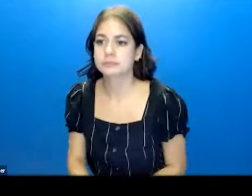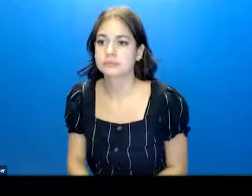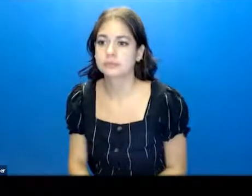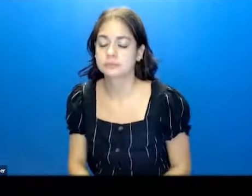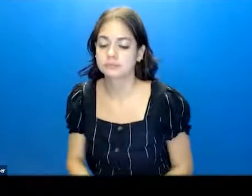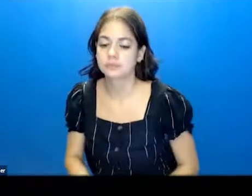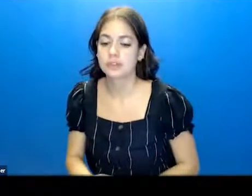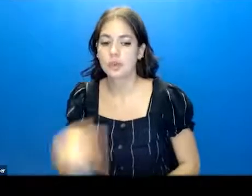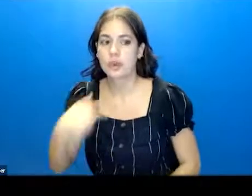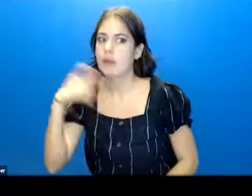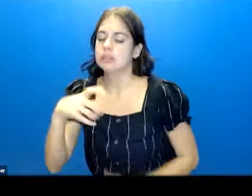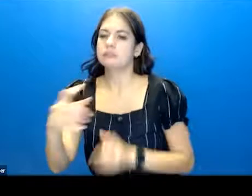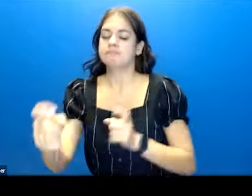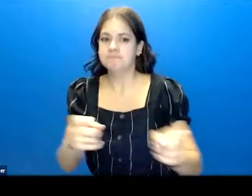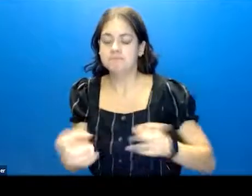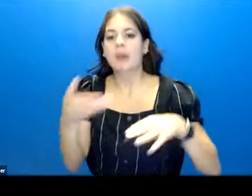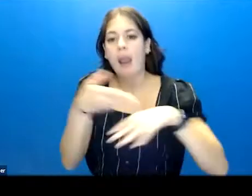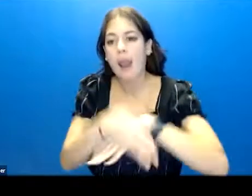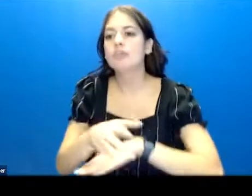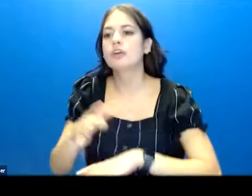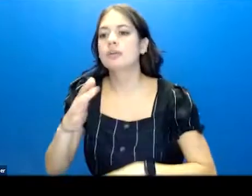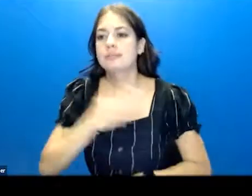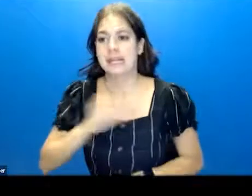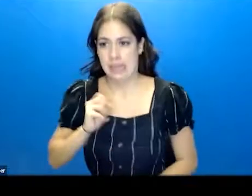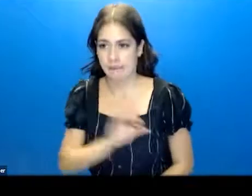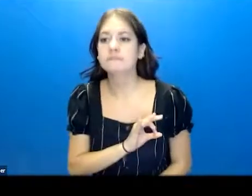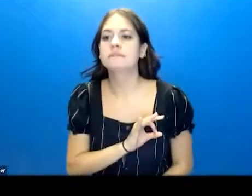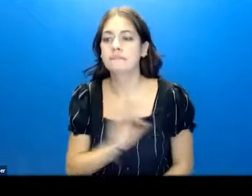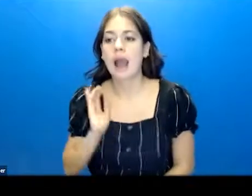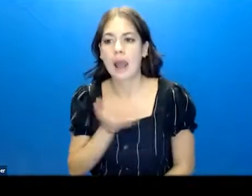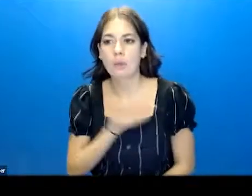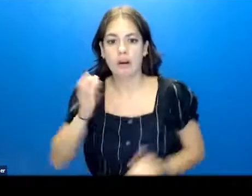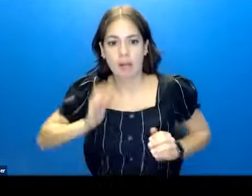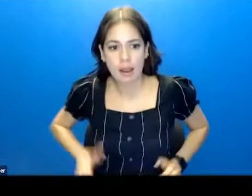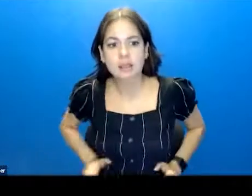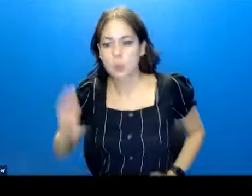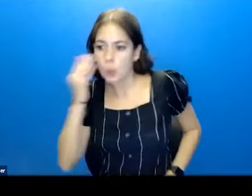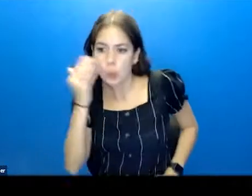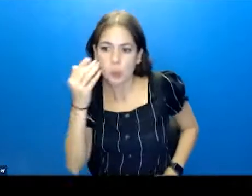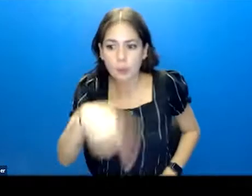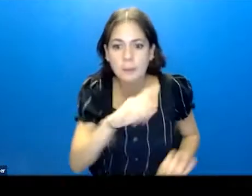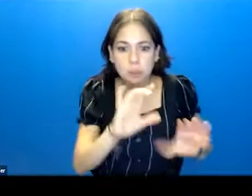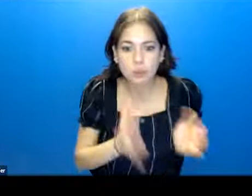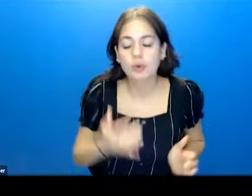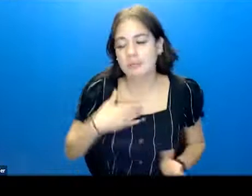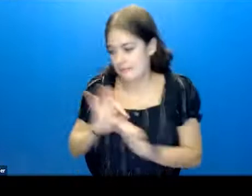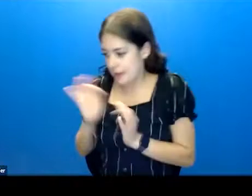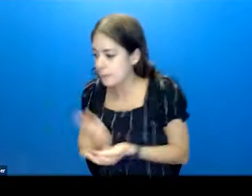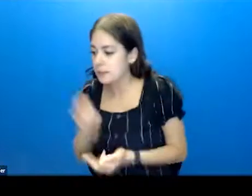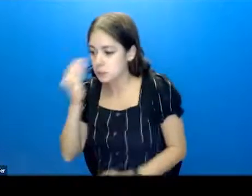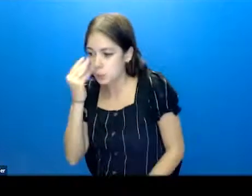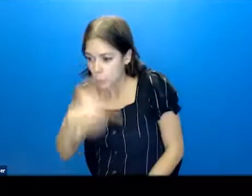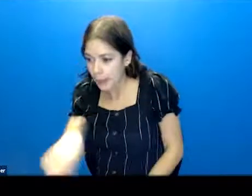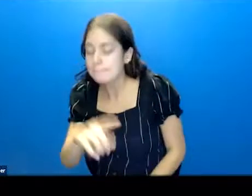So I've had to deal with the aftermath of my staff and our clients who knew the people in group, the families who knew the